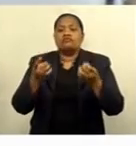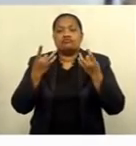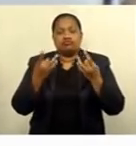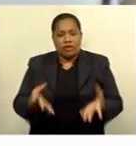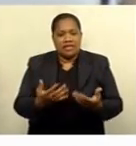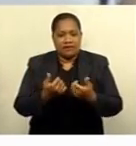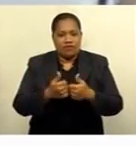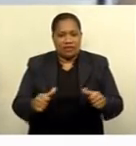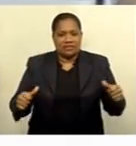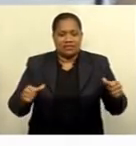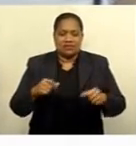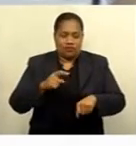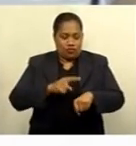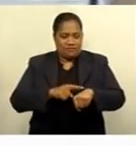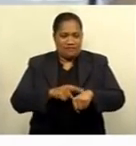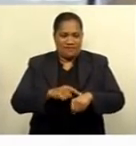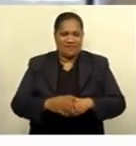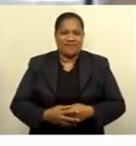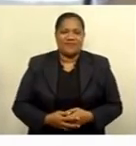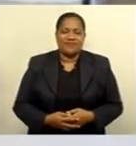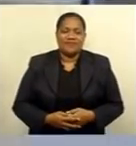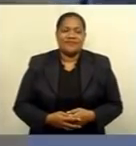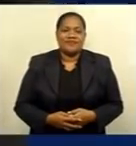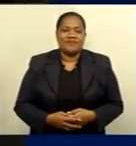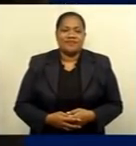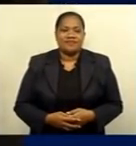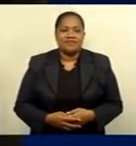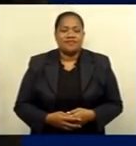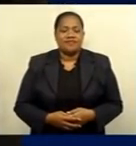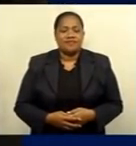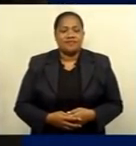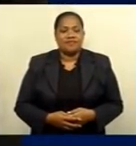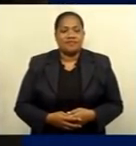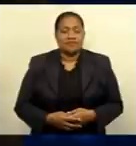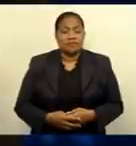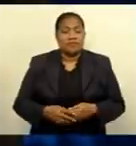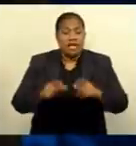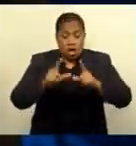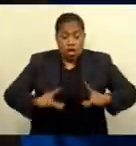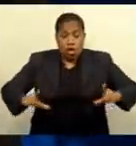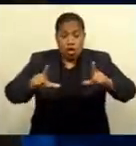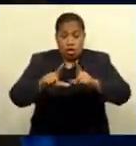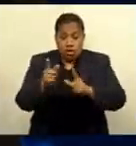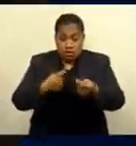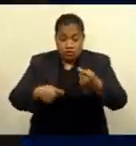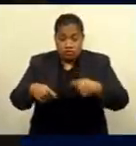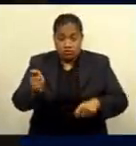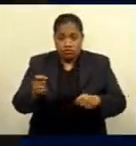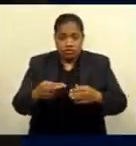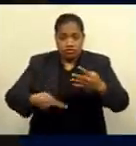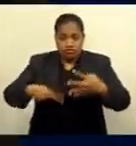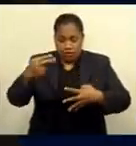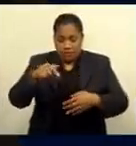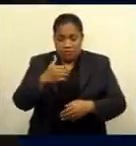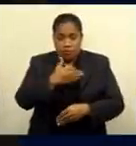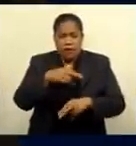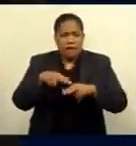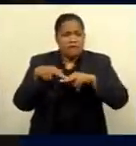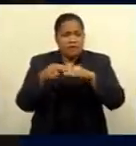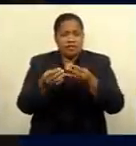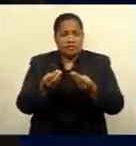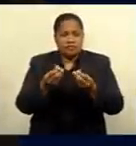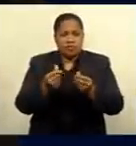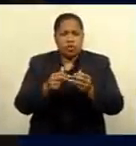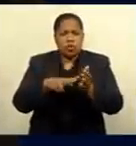time. Philippe Naikasso, FBC News. Yeah, the local exchange rates are set early this morning. The Fiji dollar started